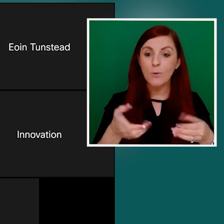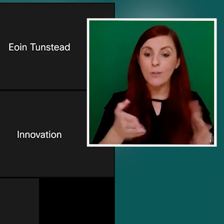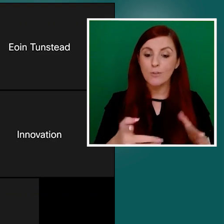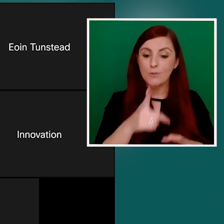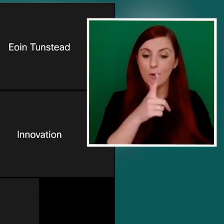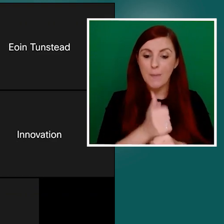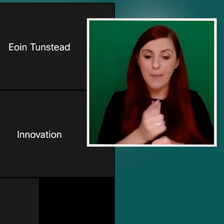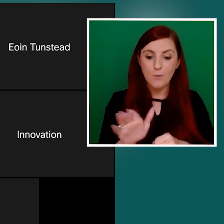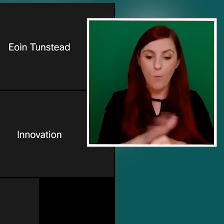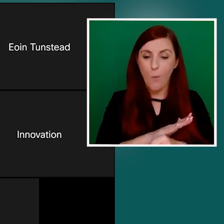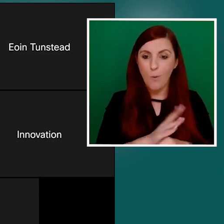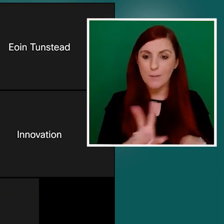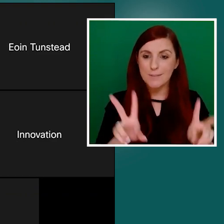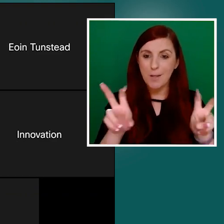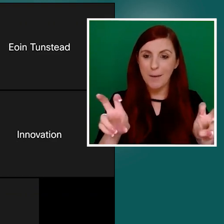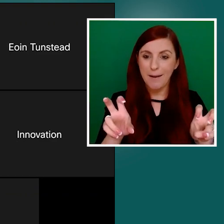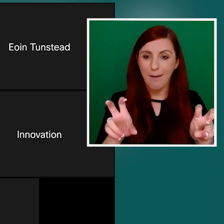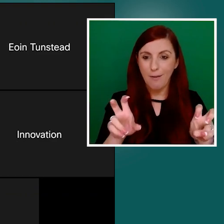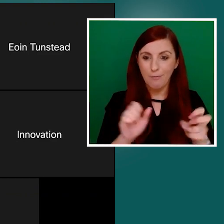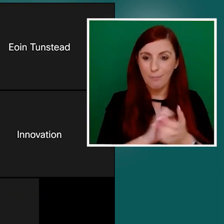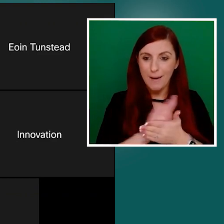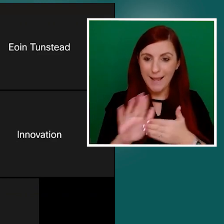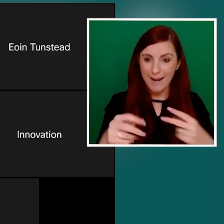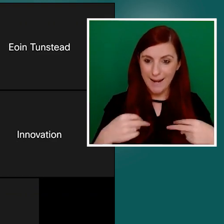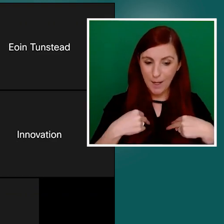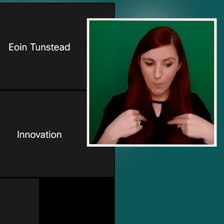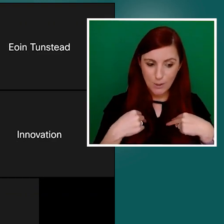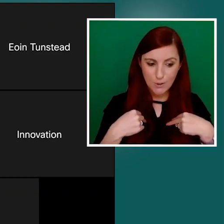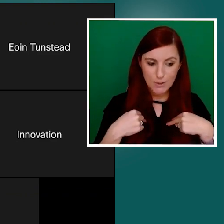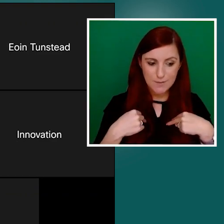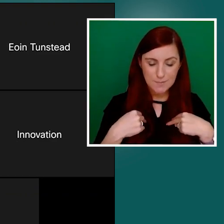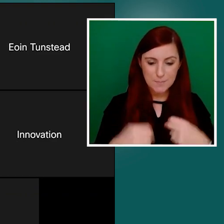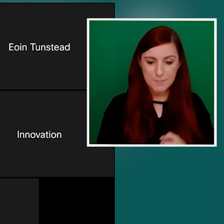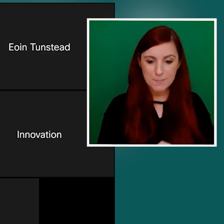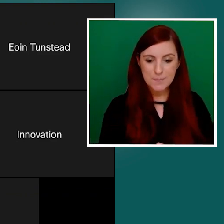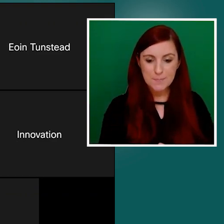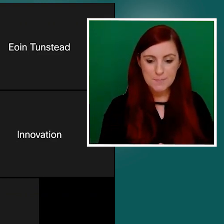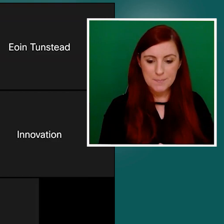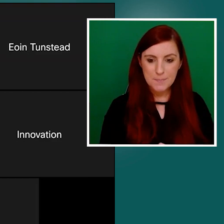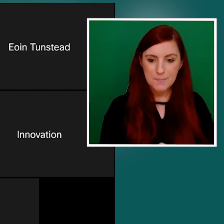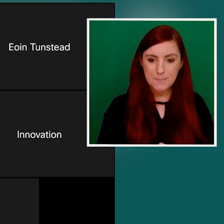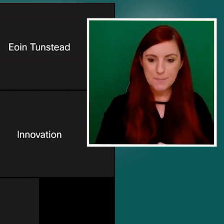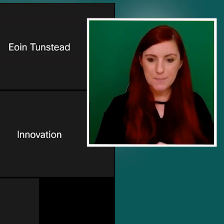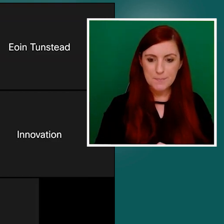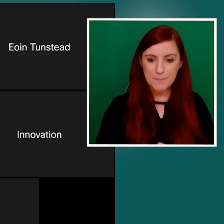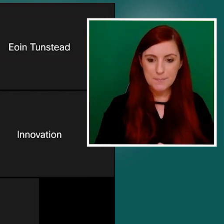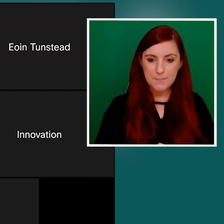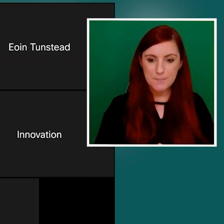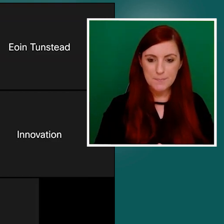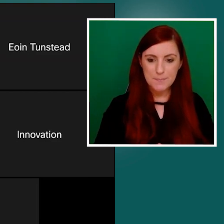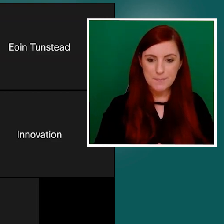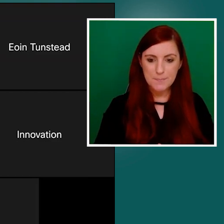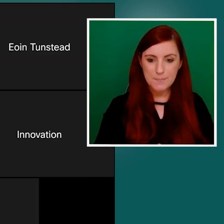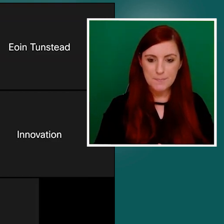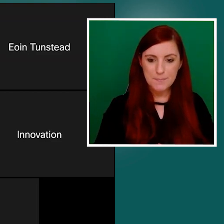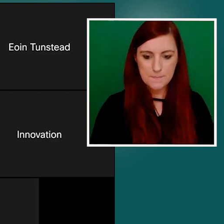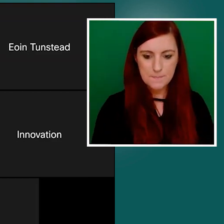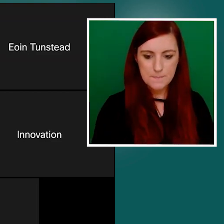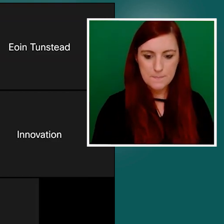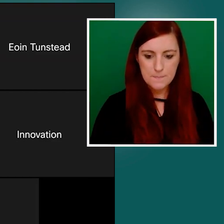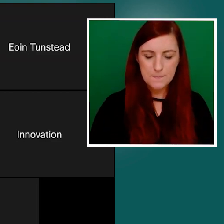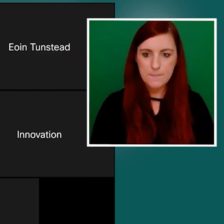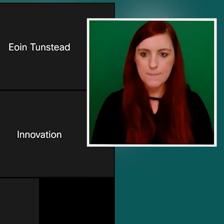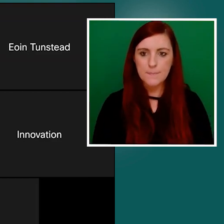plain language. And certainly I know that's something that's been championed tremendously by NALA over many years.